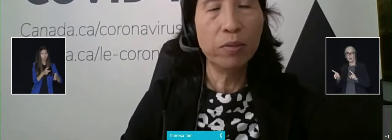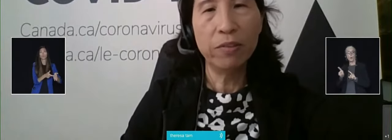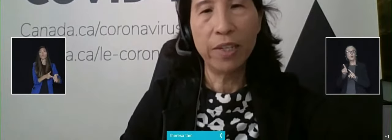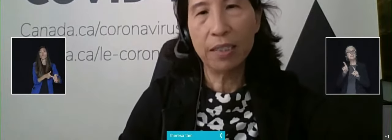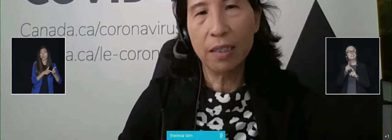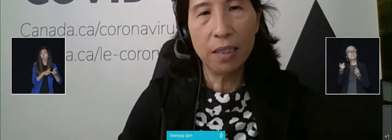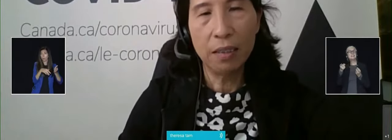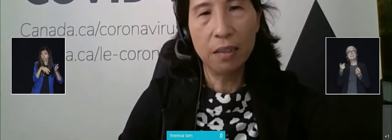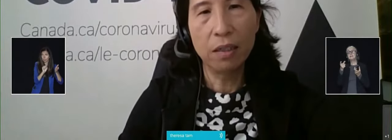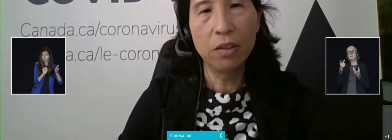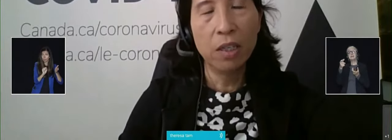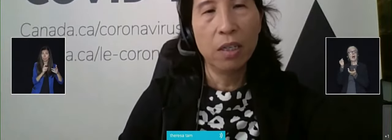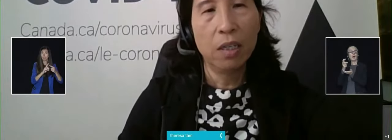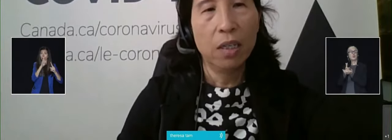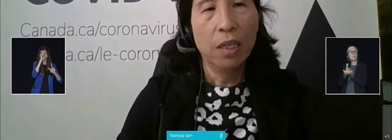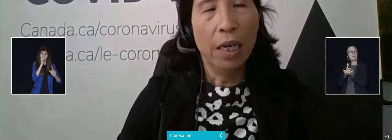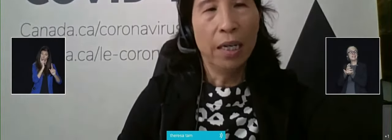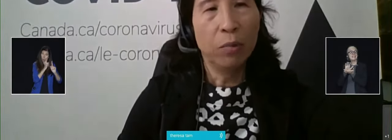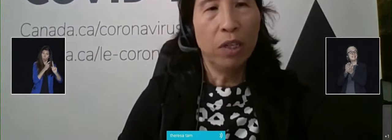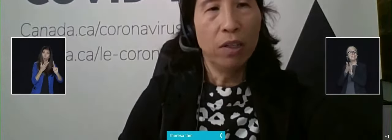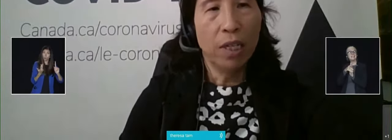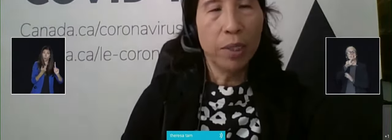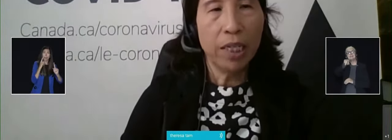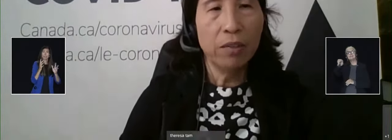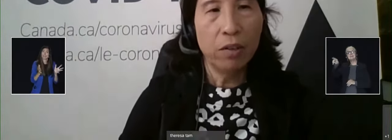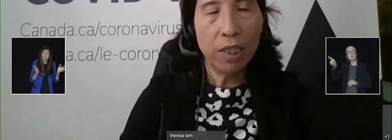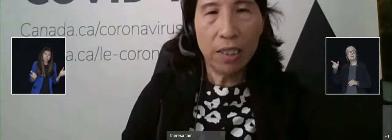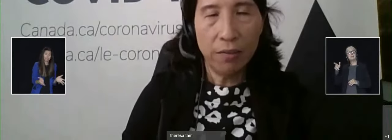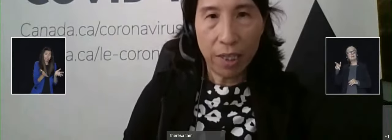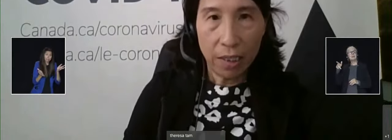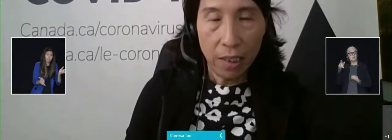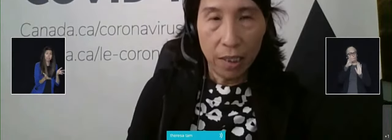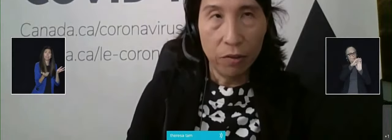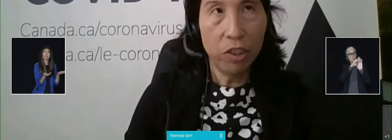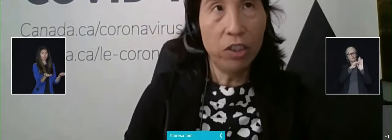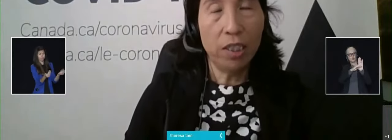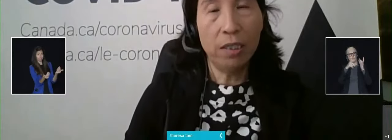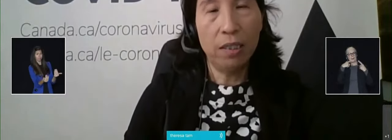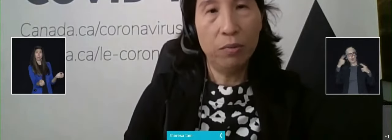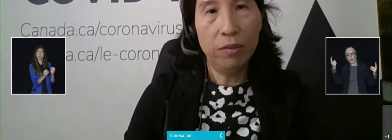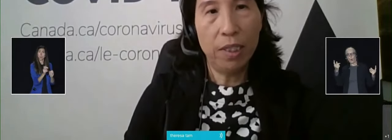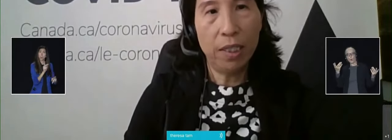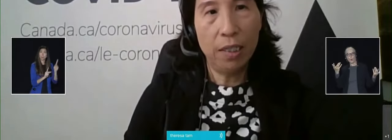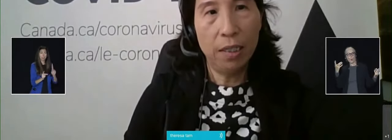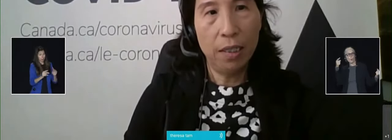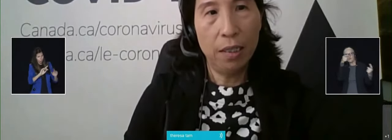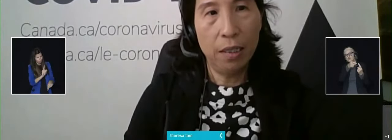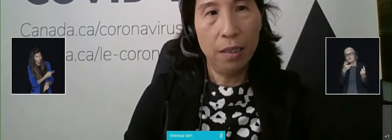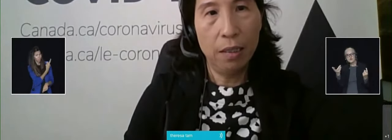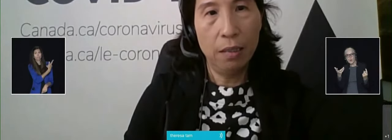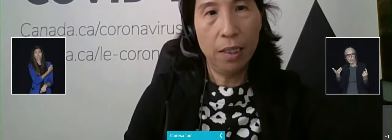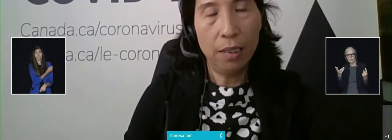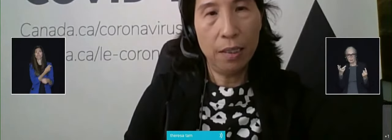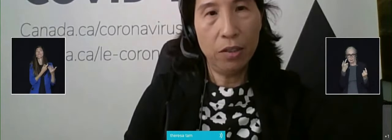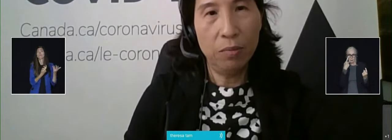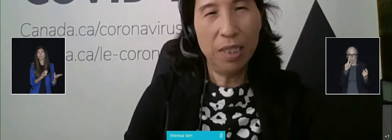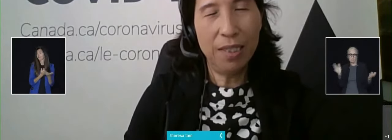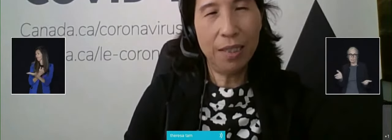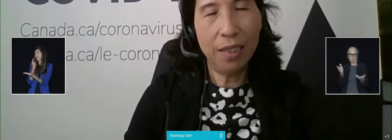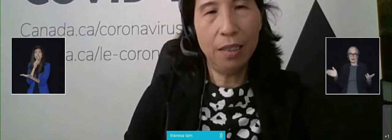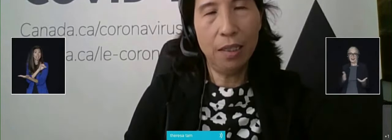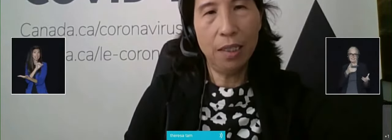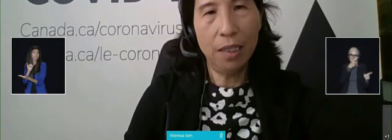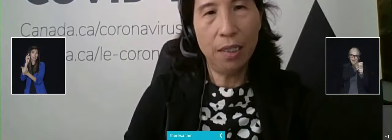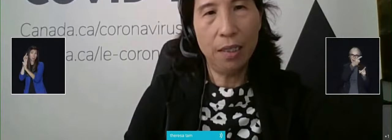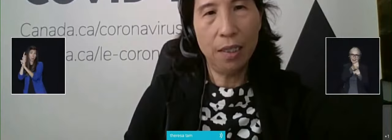trying to get more people vaccinated. So, and we know that by increasing vaccine coverage and then, as we've said in today's